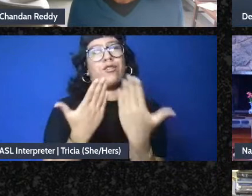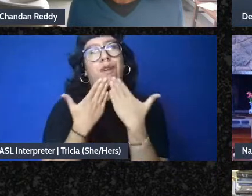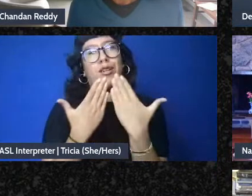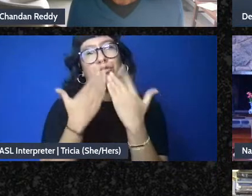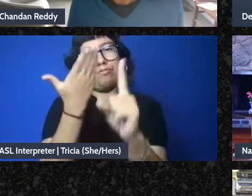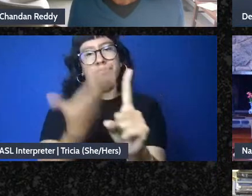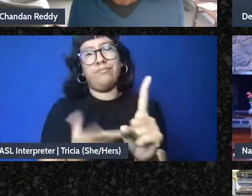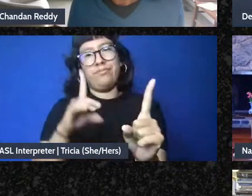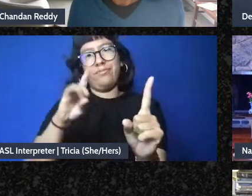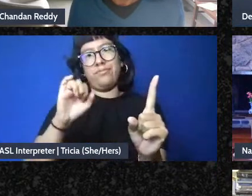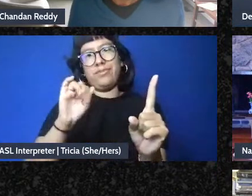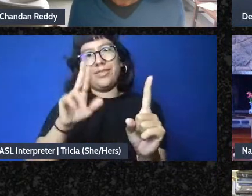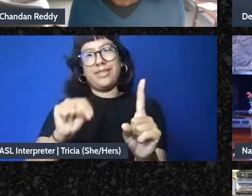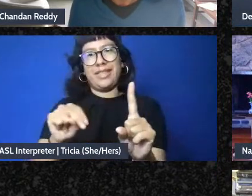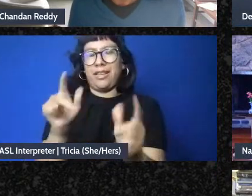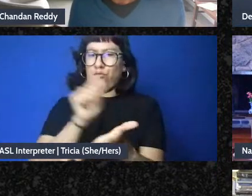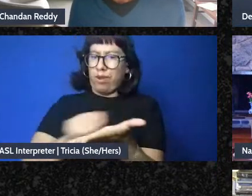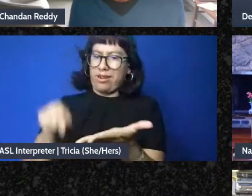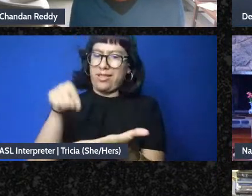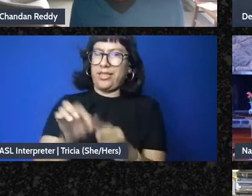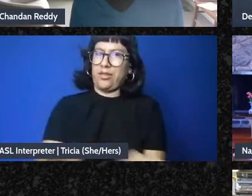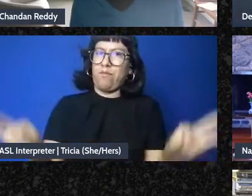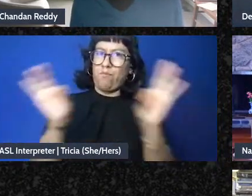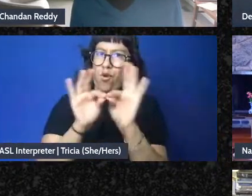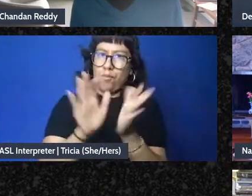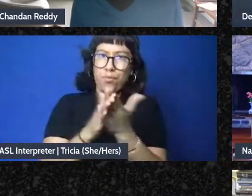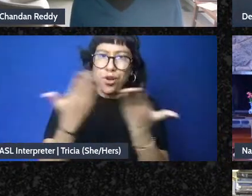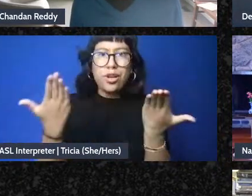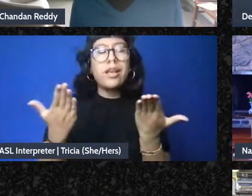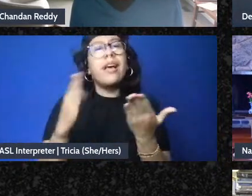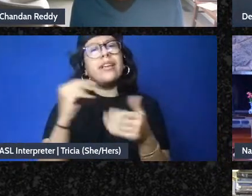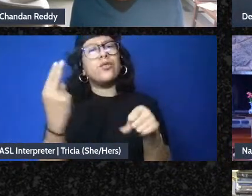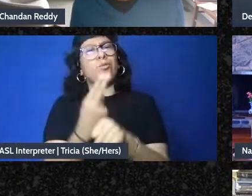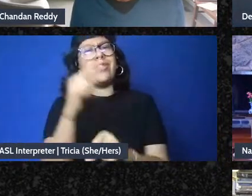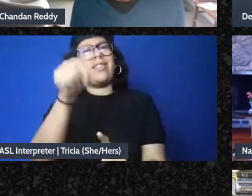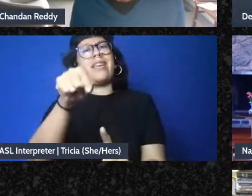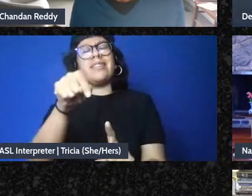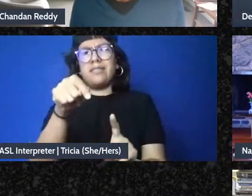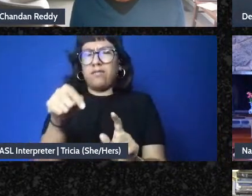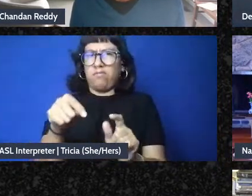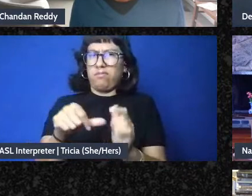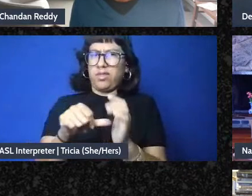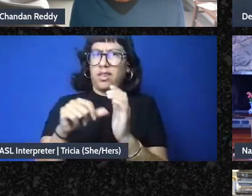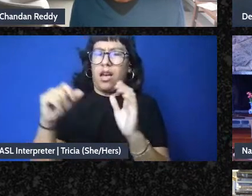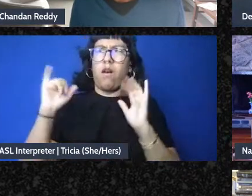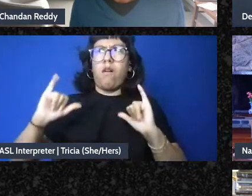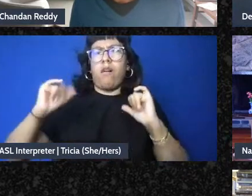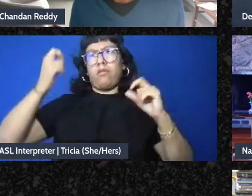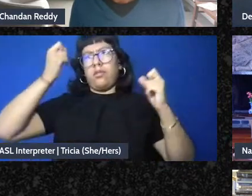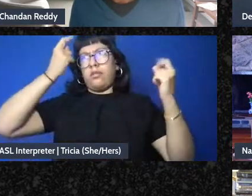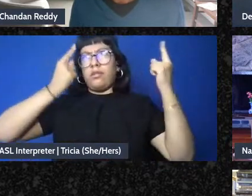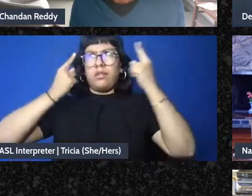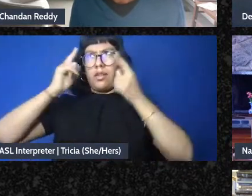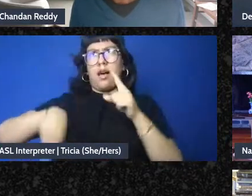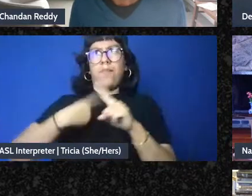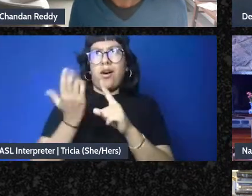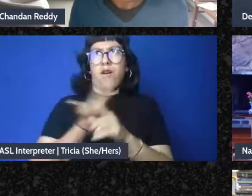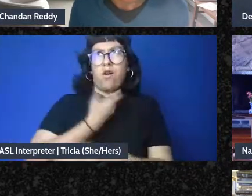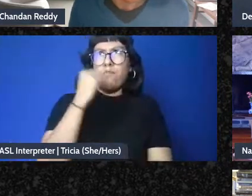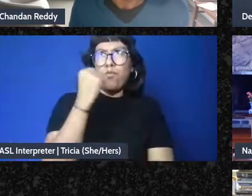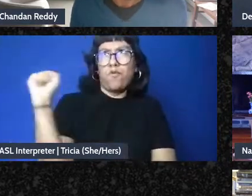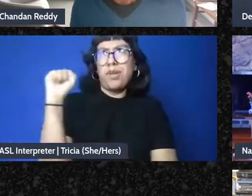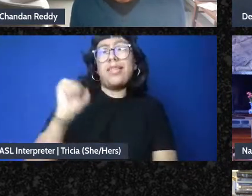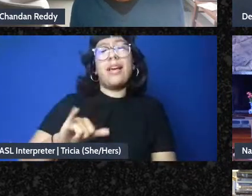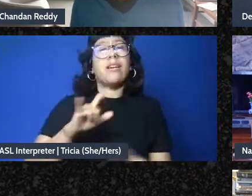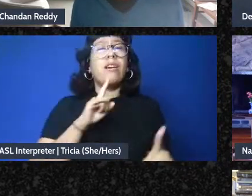writing this really important book and for using it to re-stimulate our movement and a conversation that has been